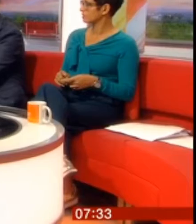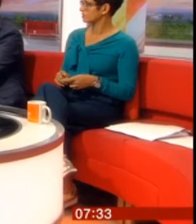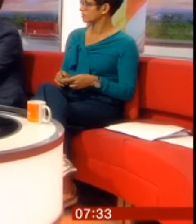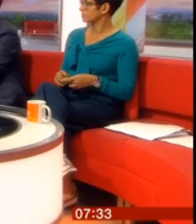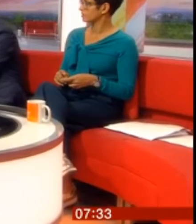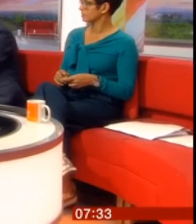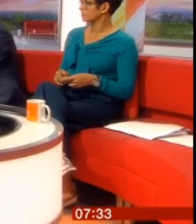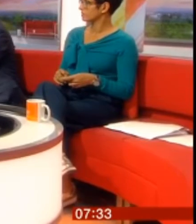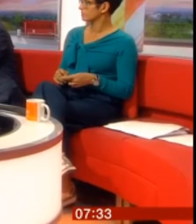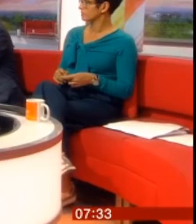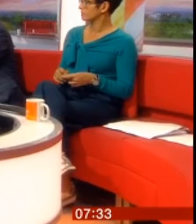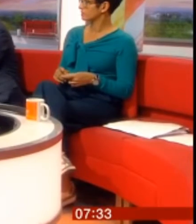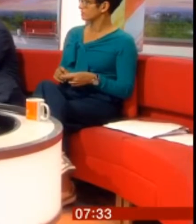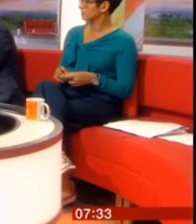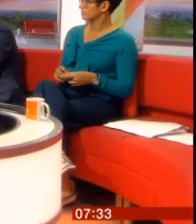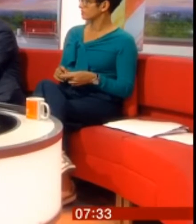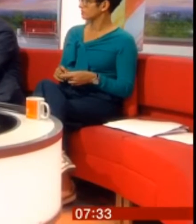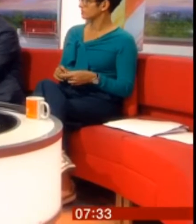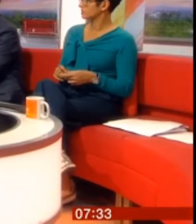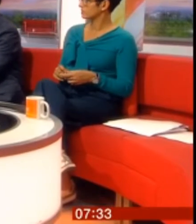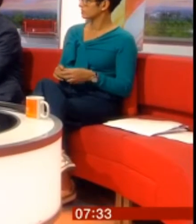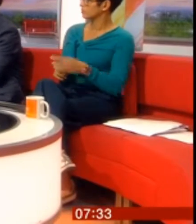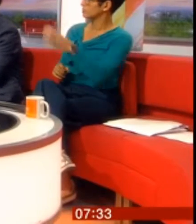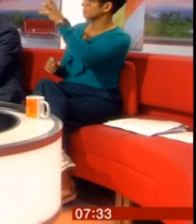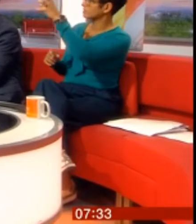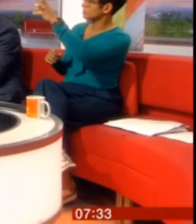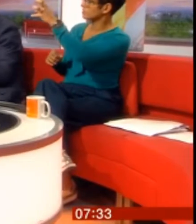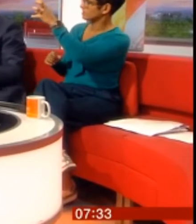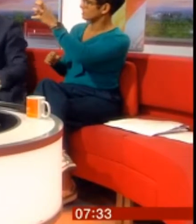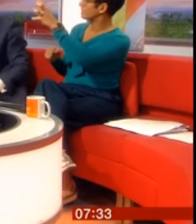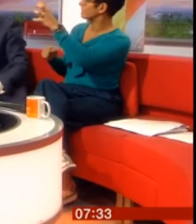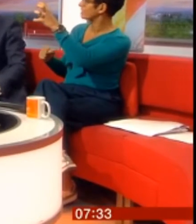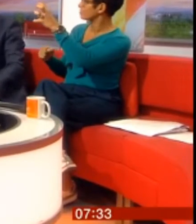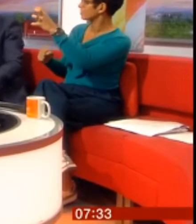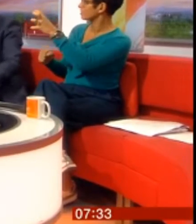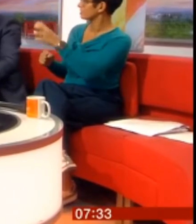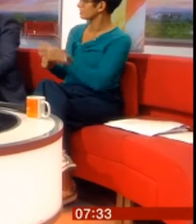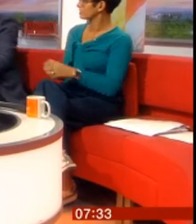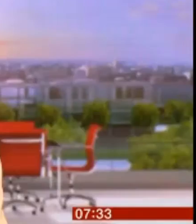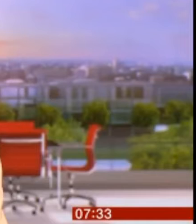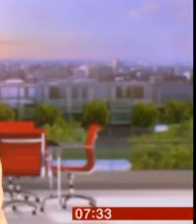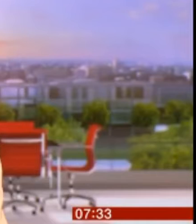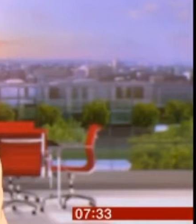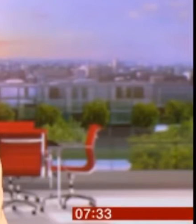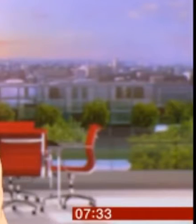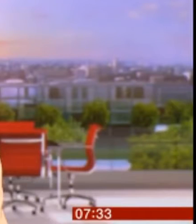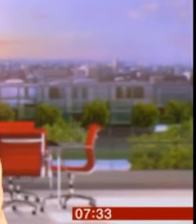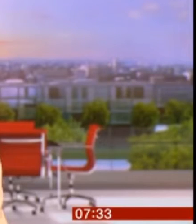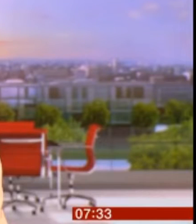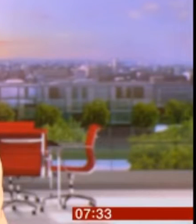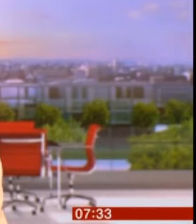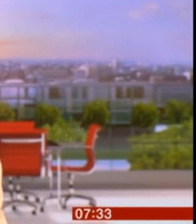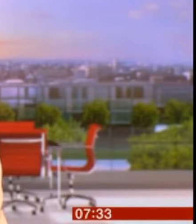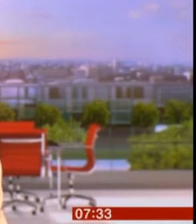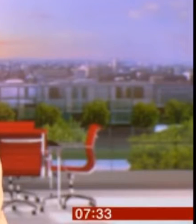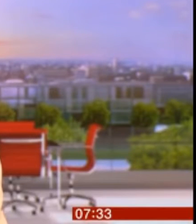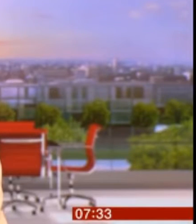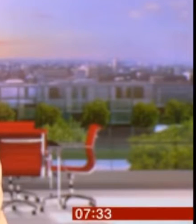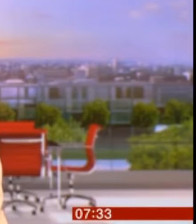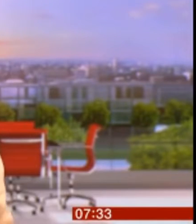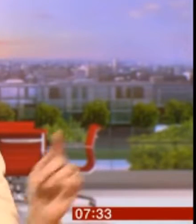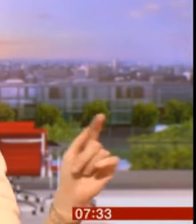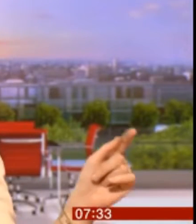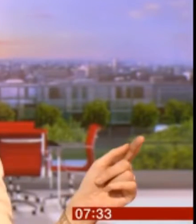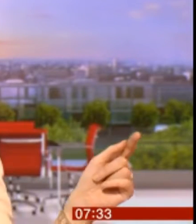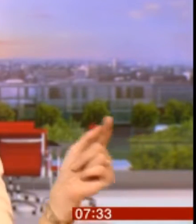No, he had to go to hospital for his wrist. He had some injury to his wrist just from the pure strain. clinging on in that wind. I wonder, yeah